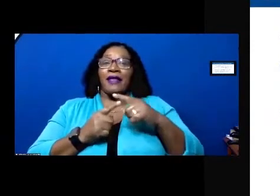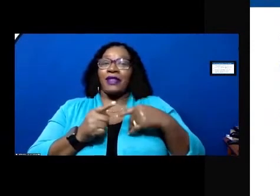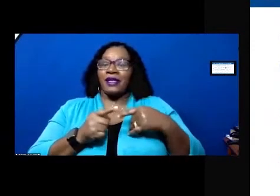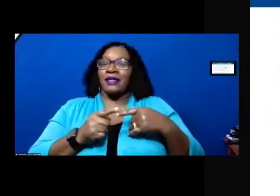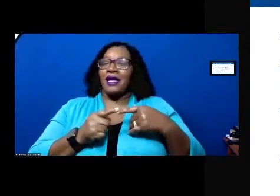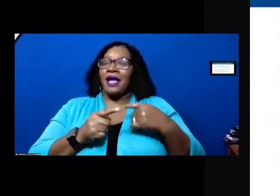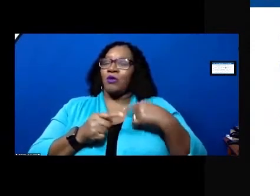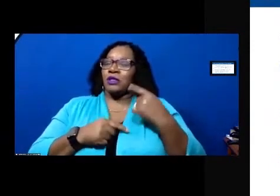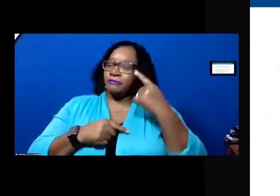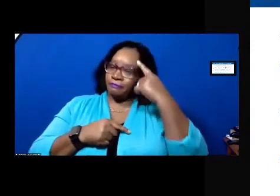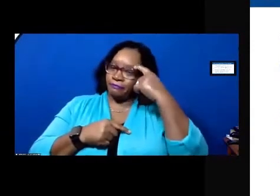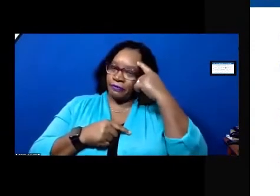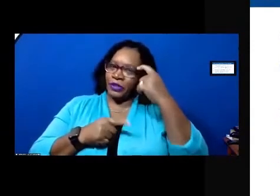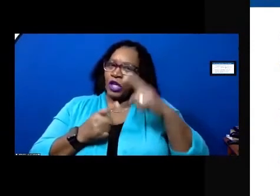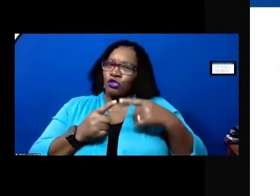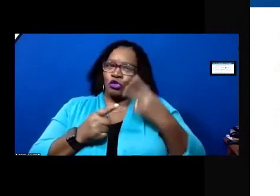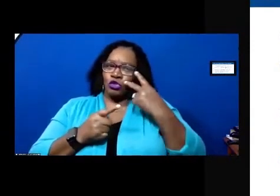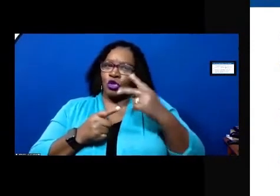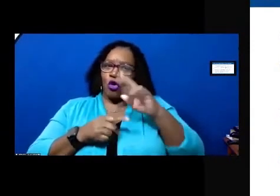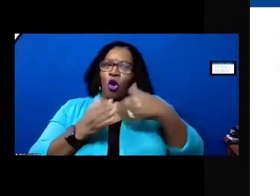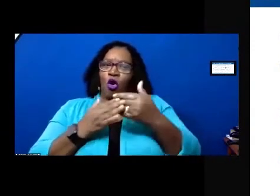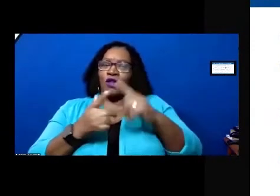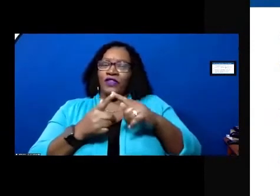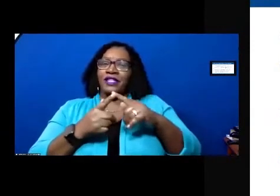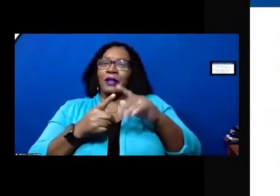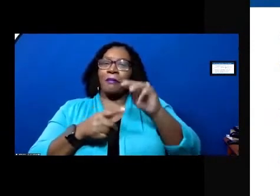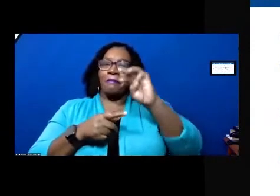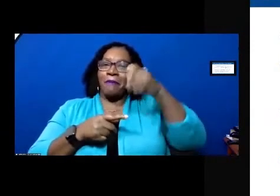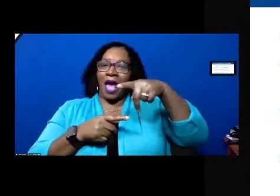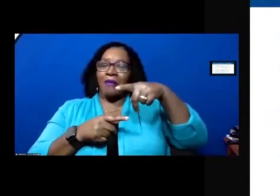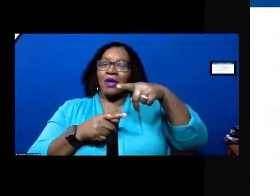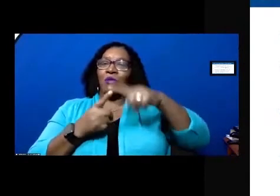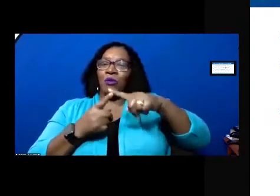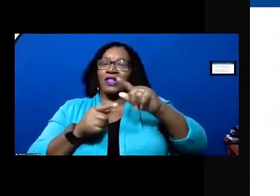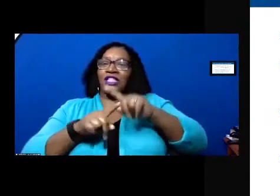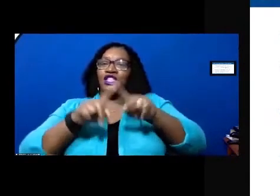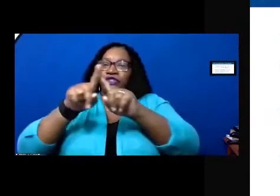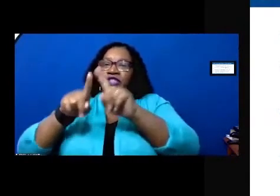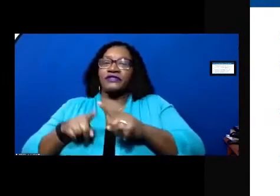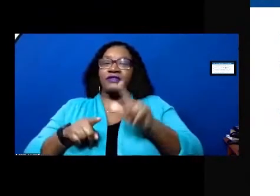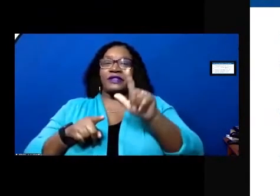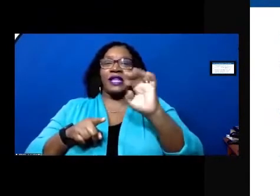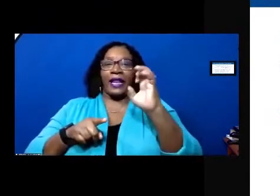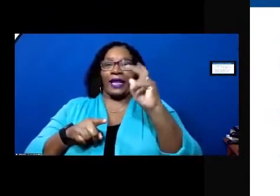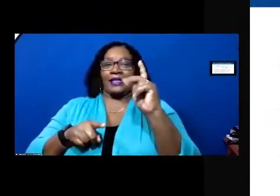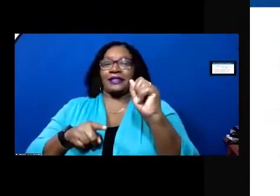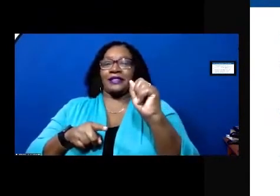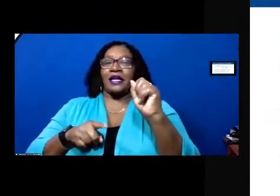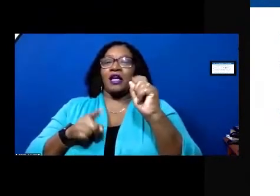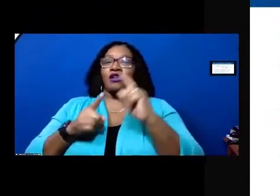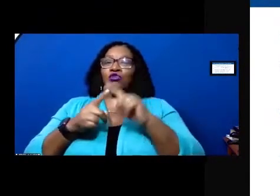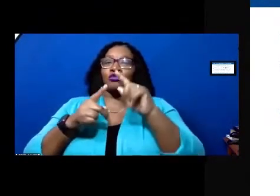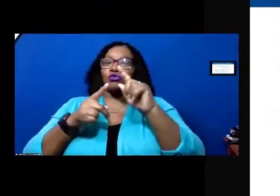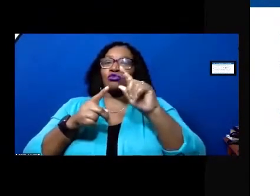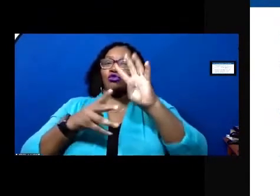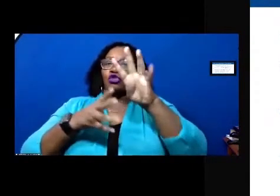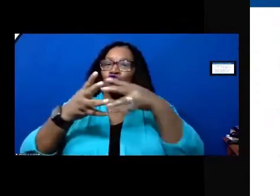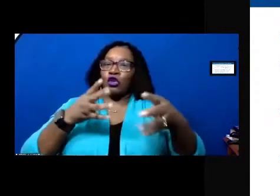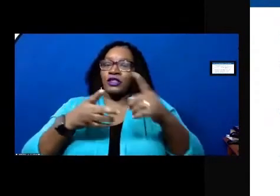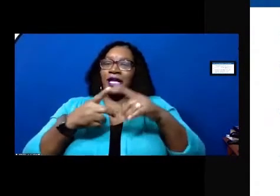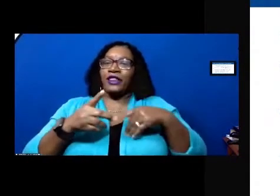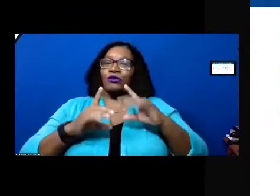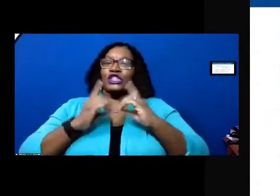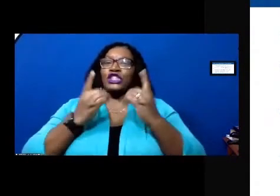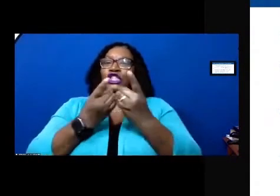remiss uh you saw all of those the fabulous map with the links and to the charts and to the district